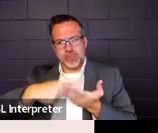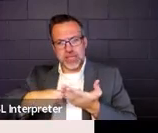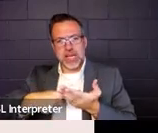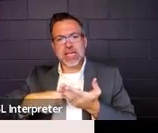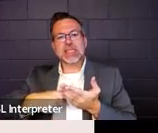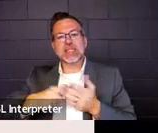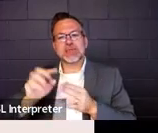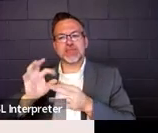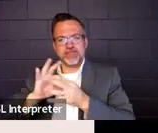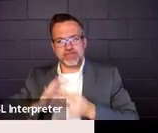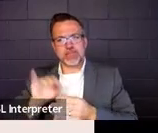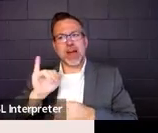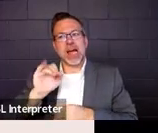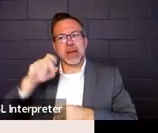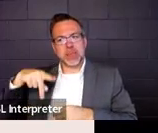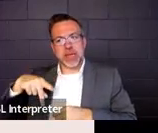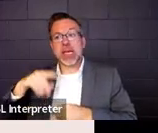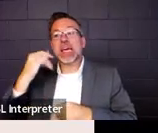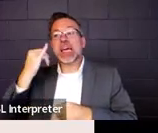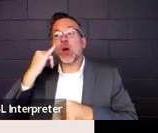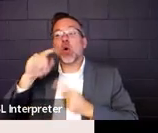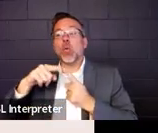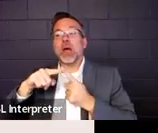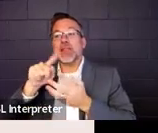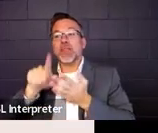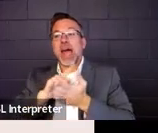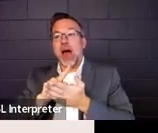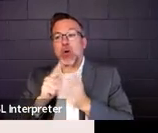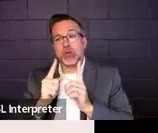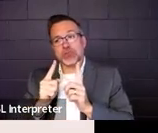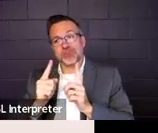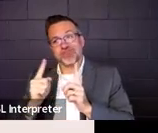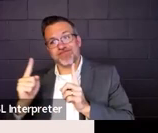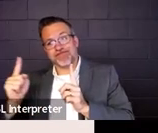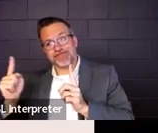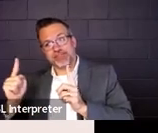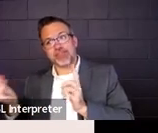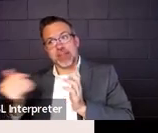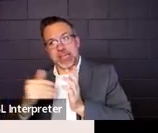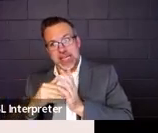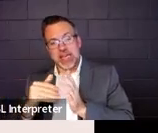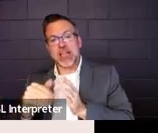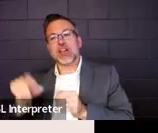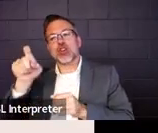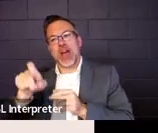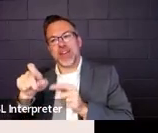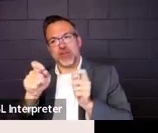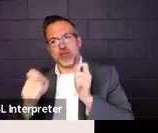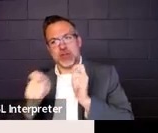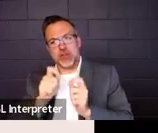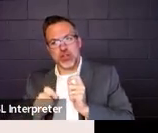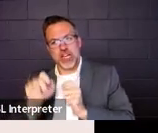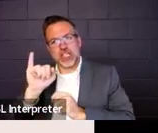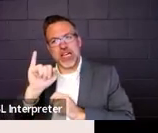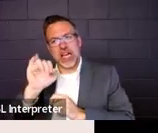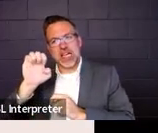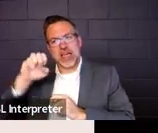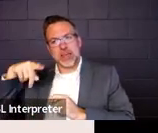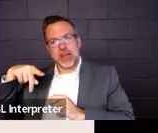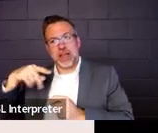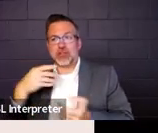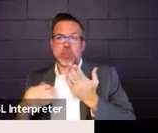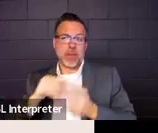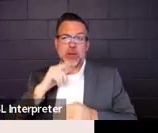IEP, when they increase their day, you're going to have to amend the IEP. So you might, you may or may not need a meeting there